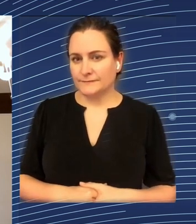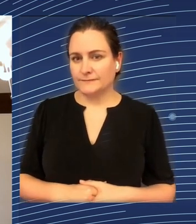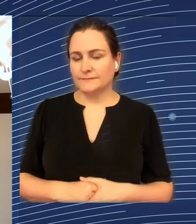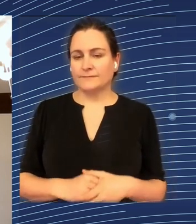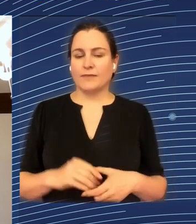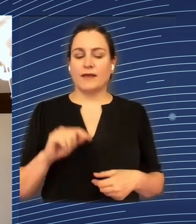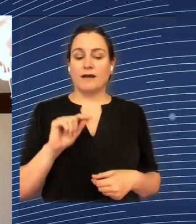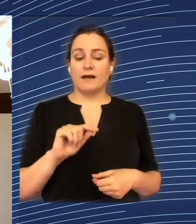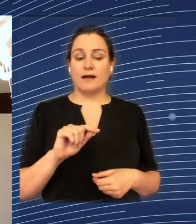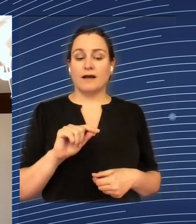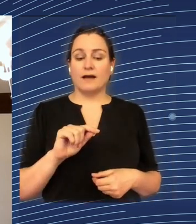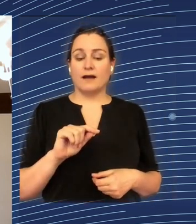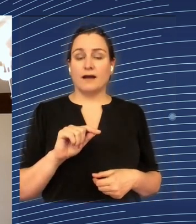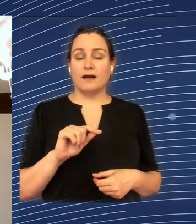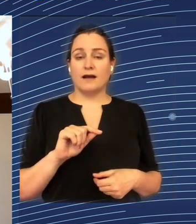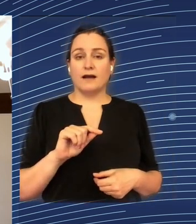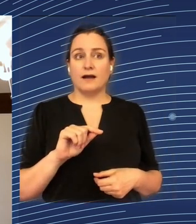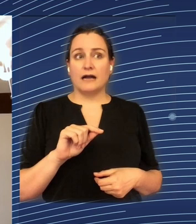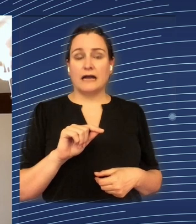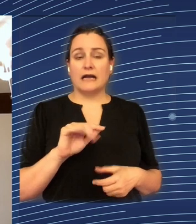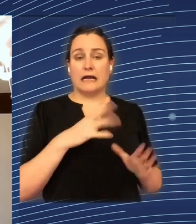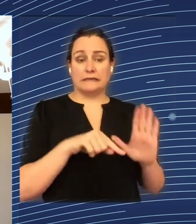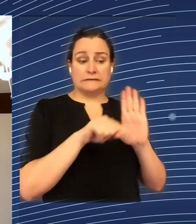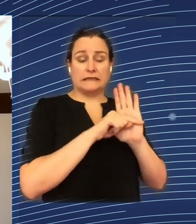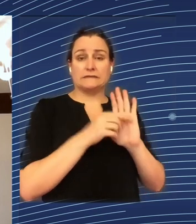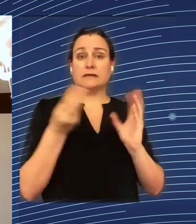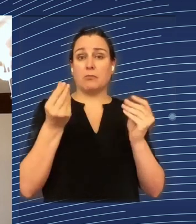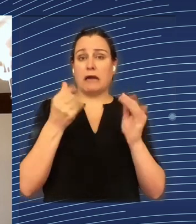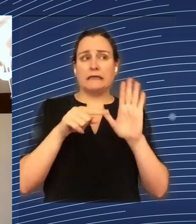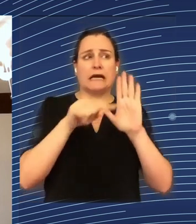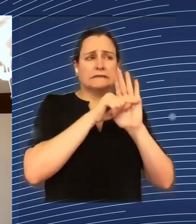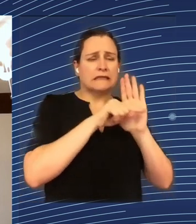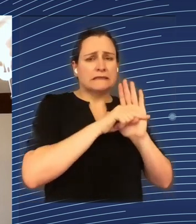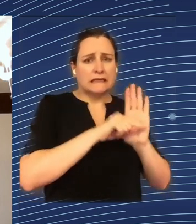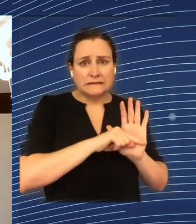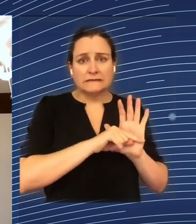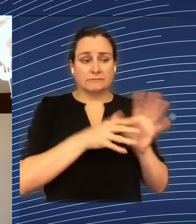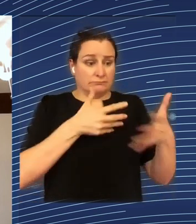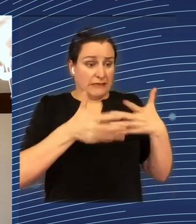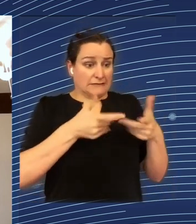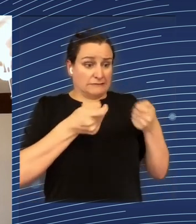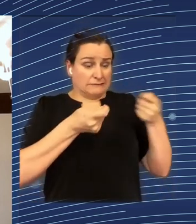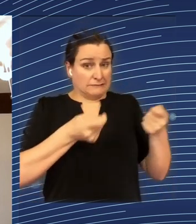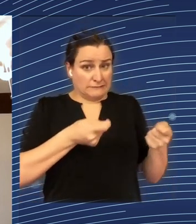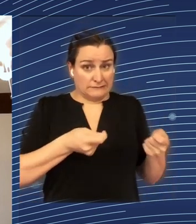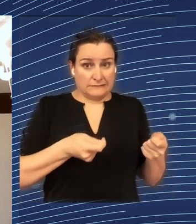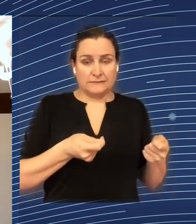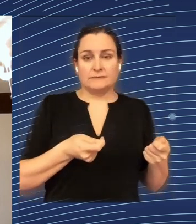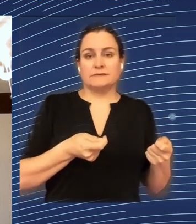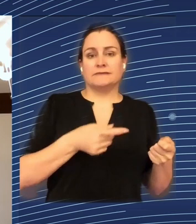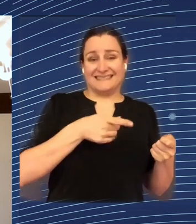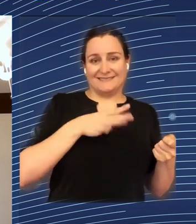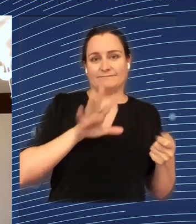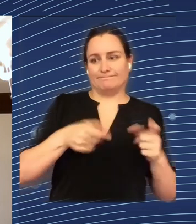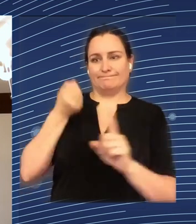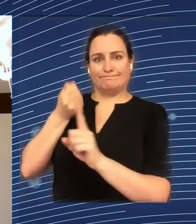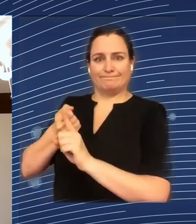and imposed policies that actually held back or stopped the convergence of the periphery, the poorer areas in all